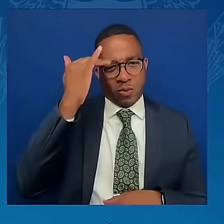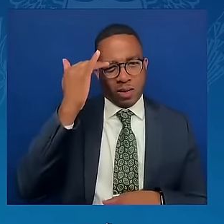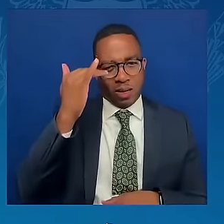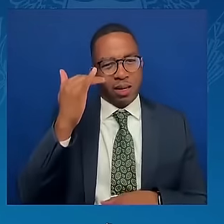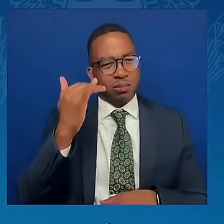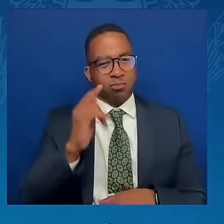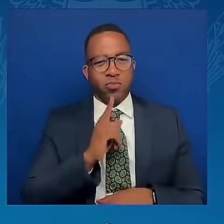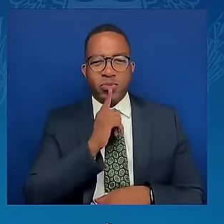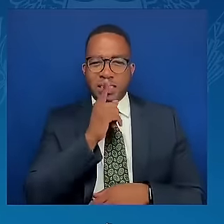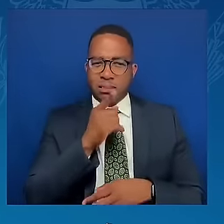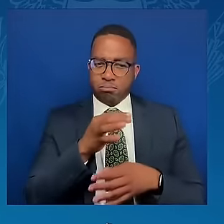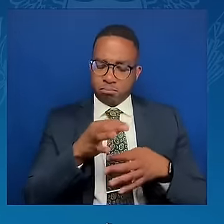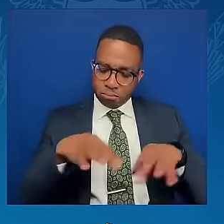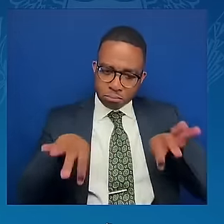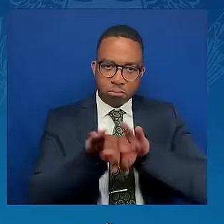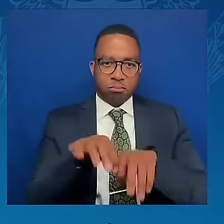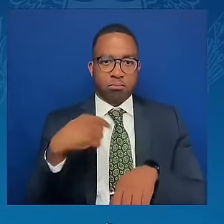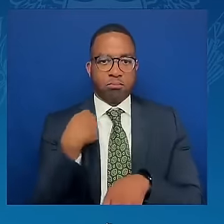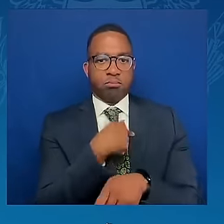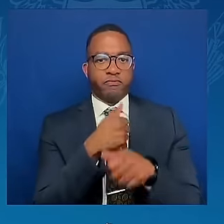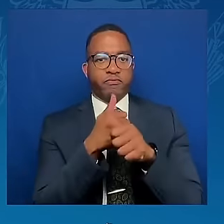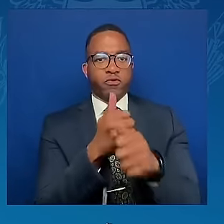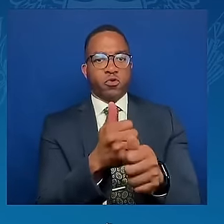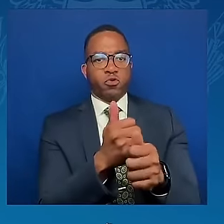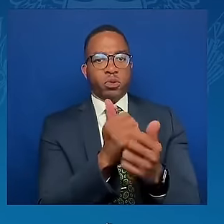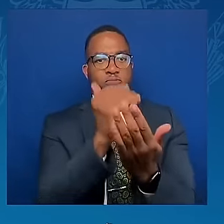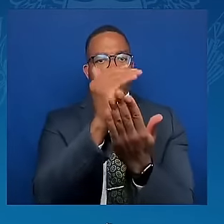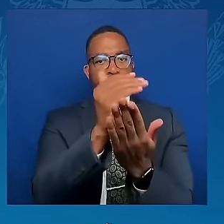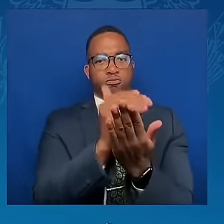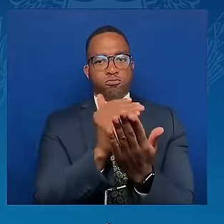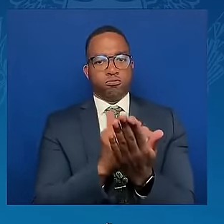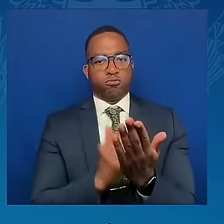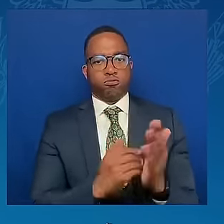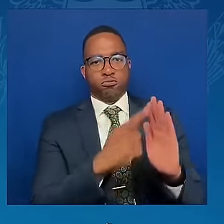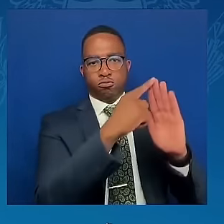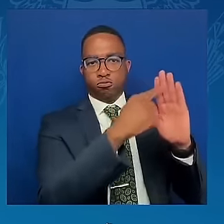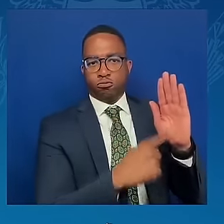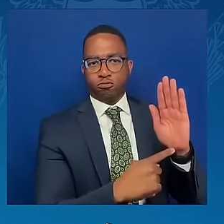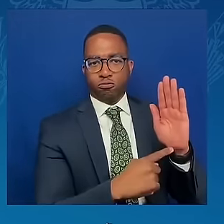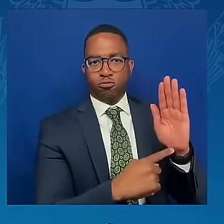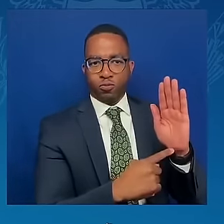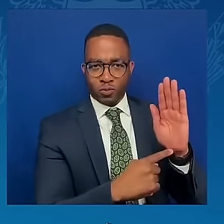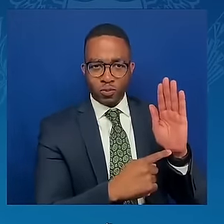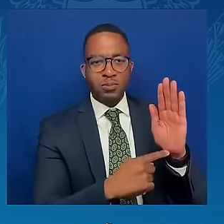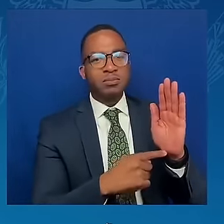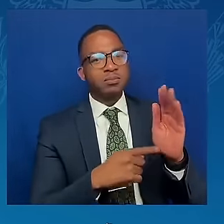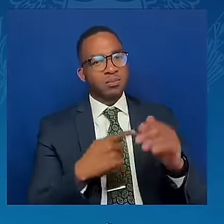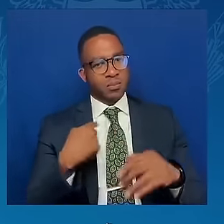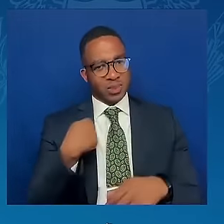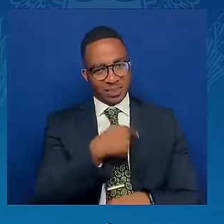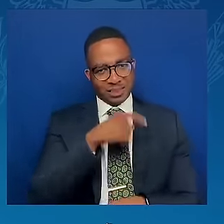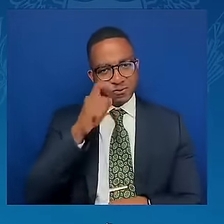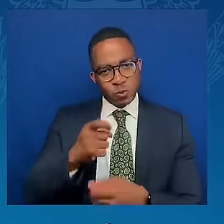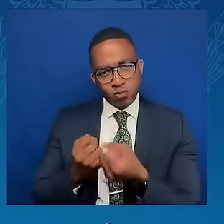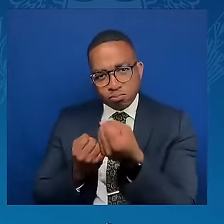It is vital that we pledge again to uphold firmly the principles of the UN Charter.